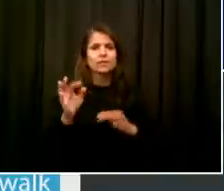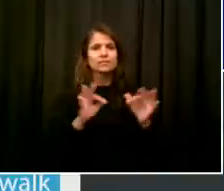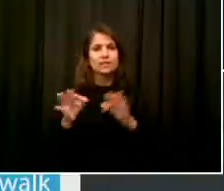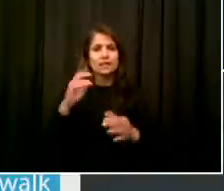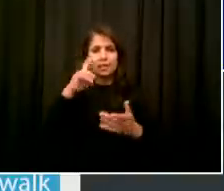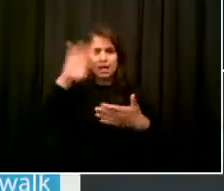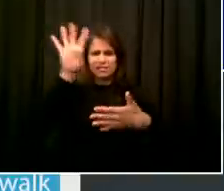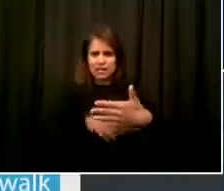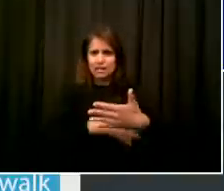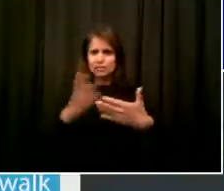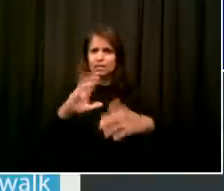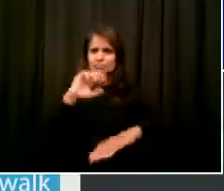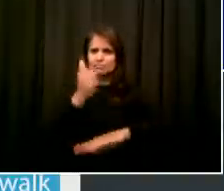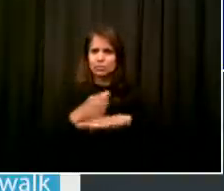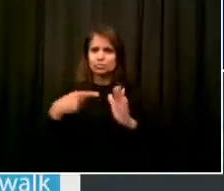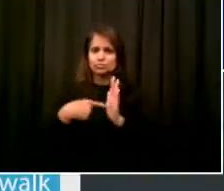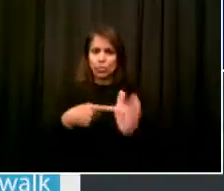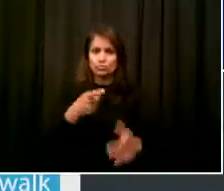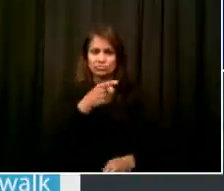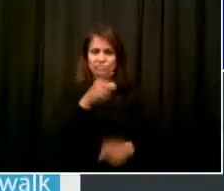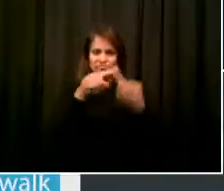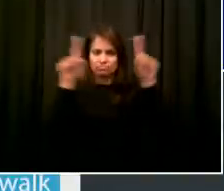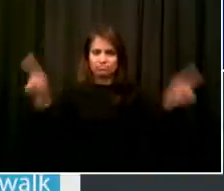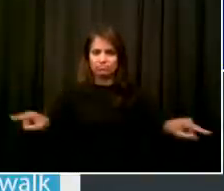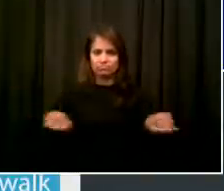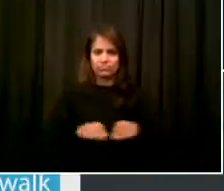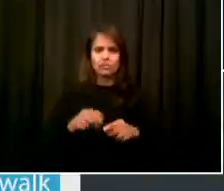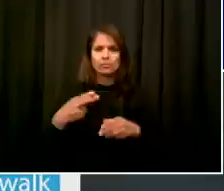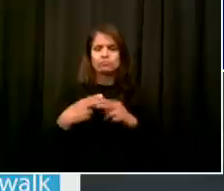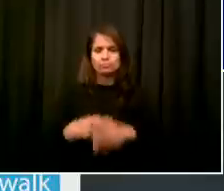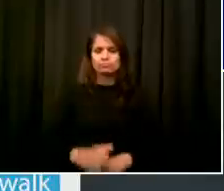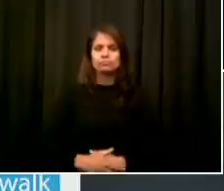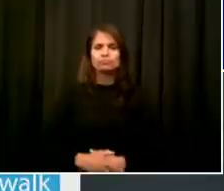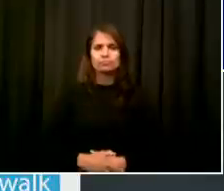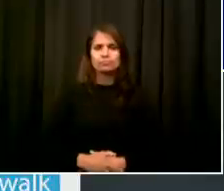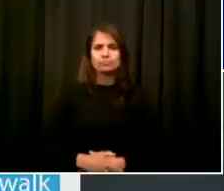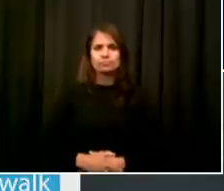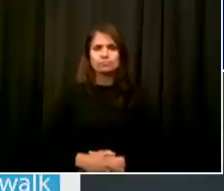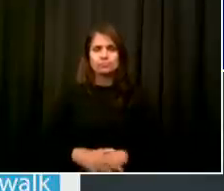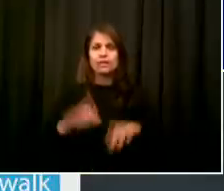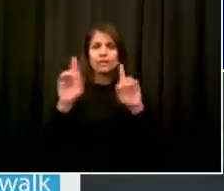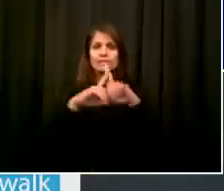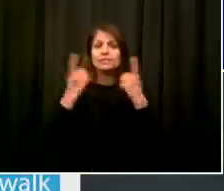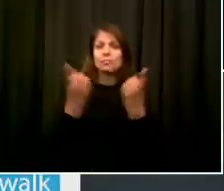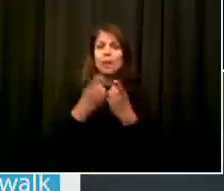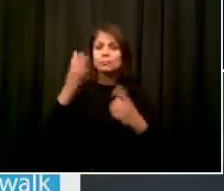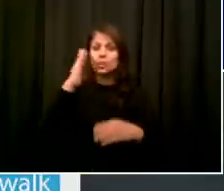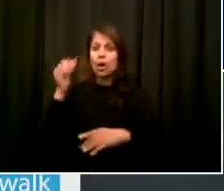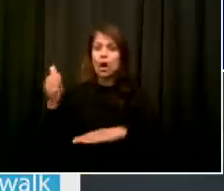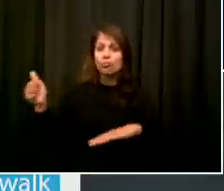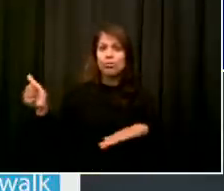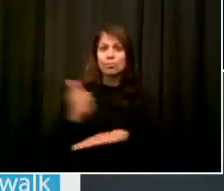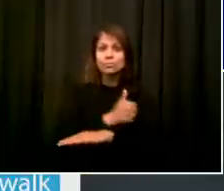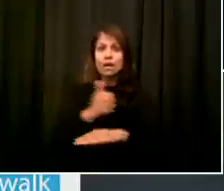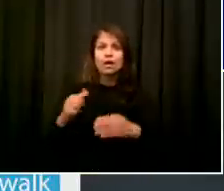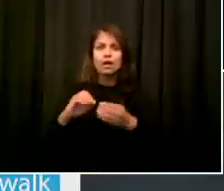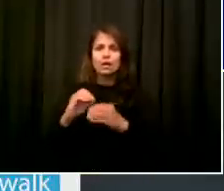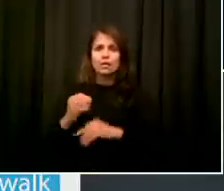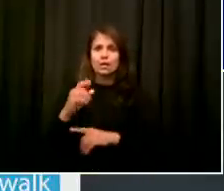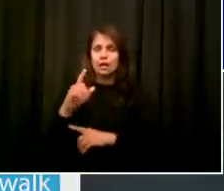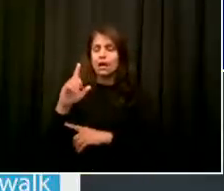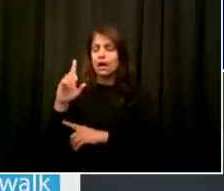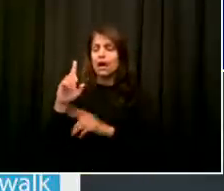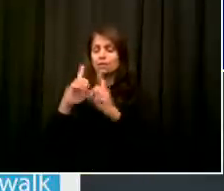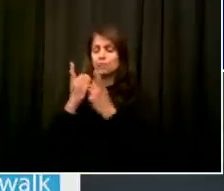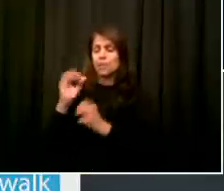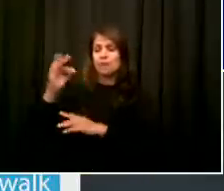labor of love for DOT as well. Obviously, as the mayor mentioned, we had the templates of open streets where I think we found a really nimble and non